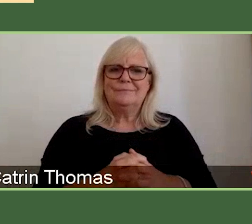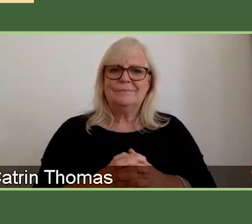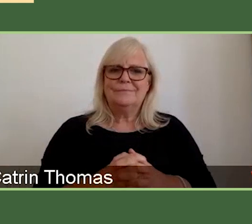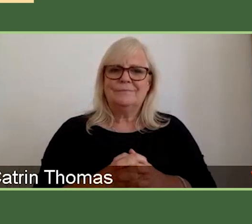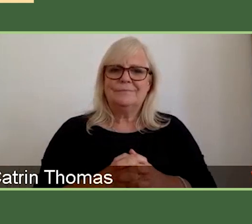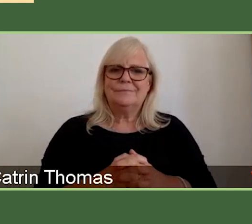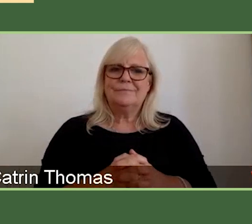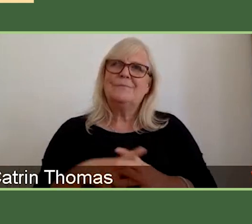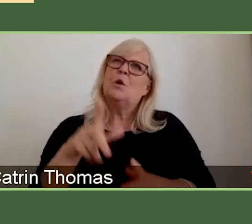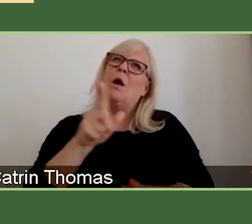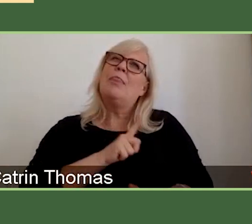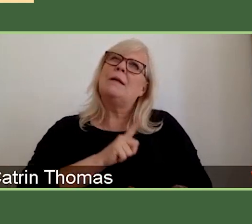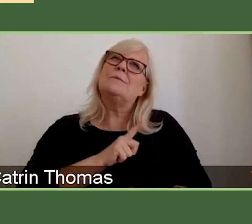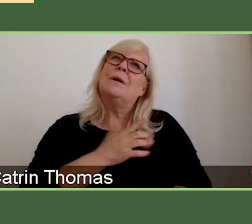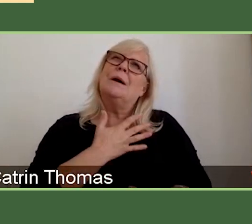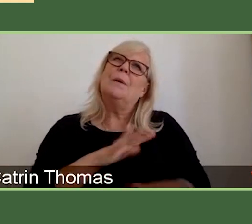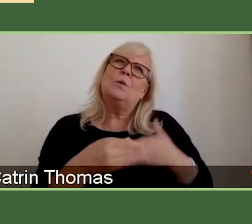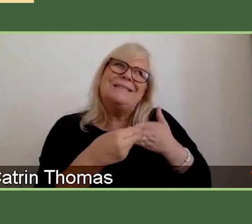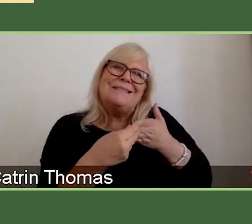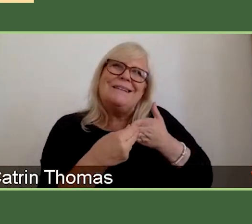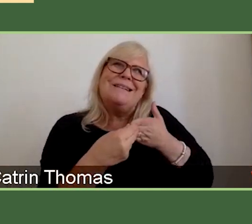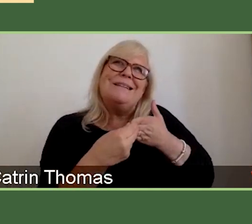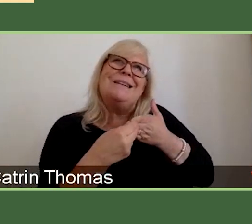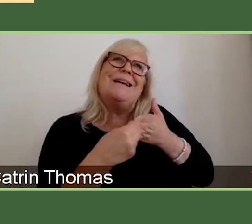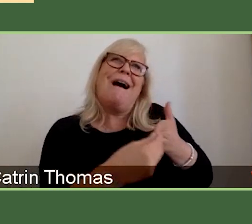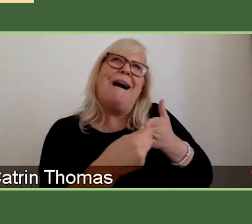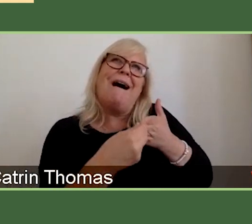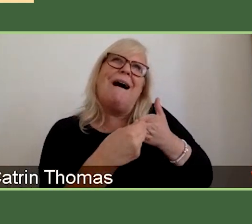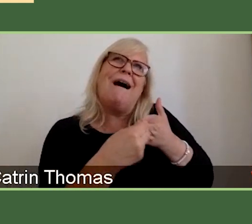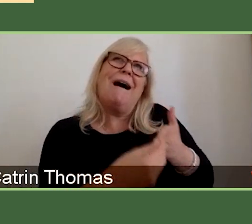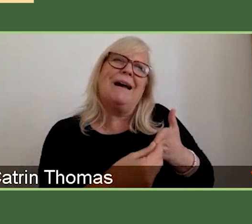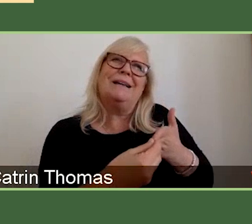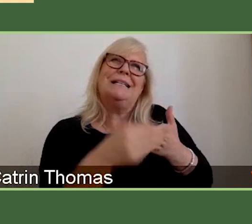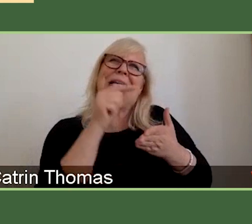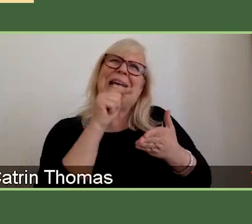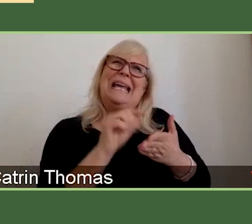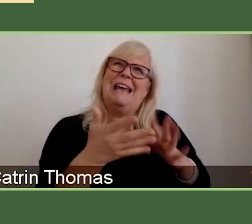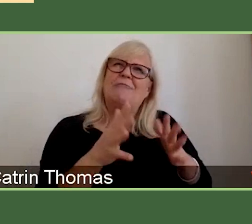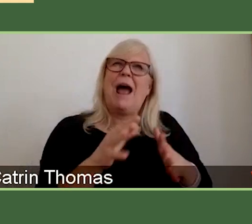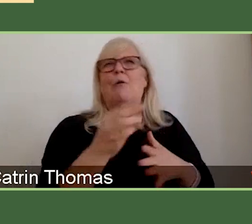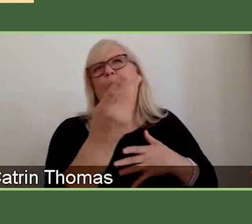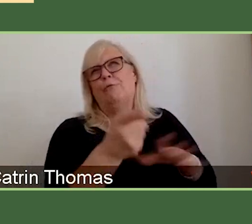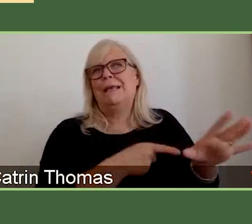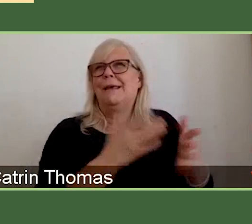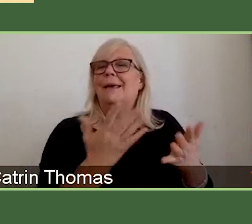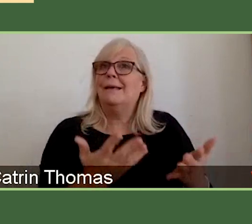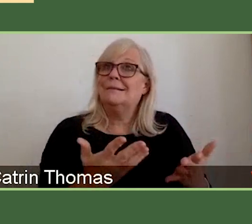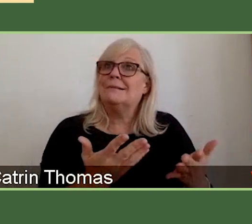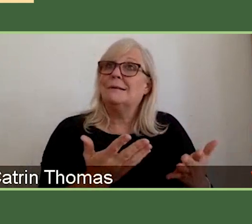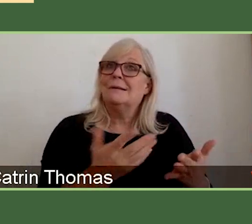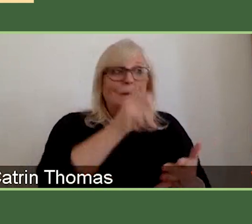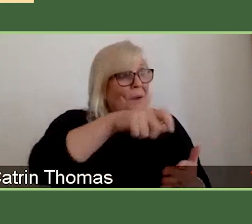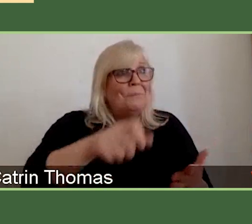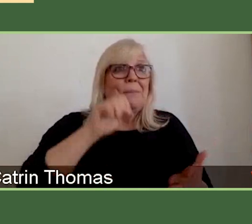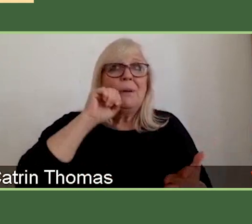wanted to give a little bit of guidance here. Different people are going to be at different stages of